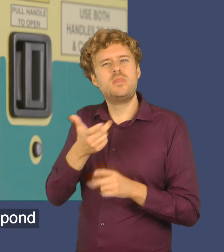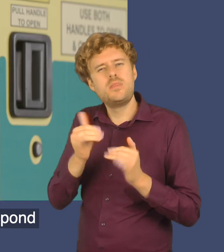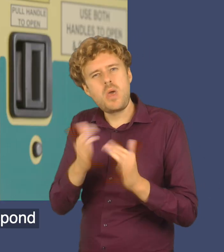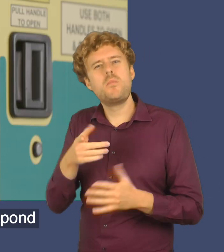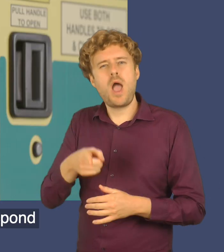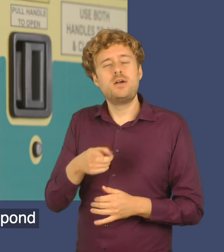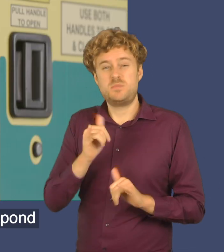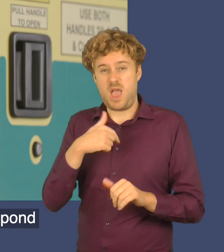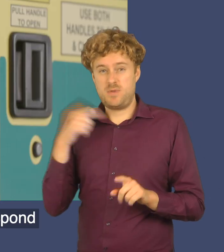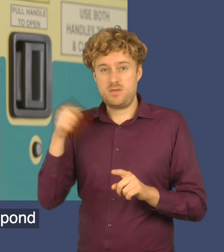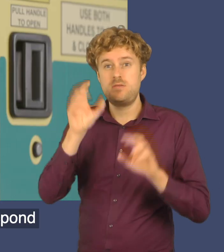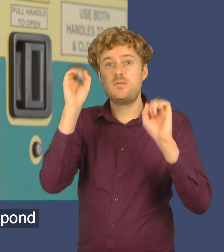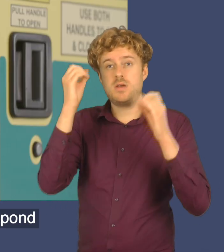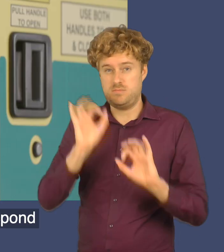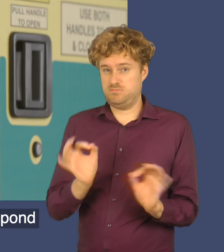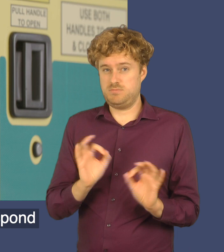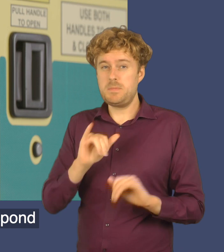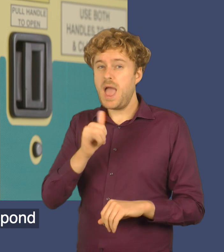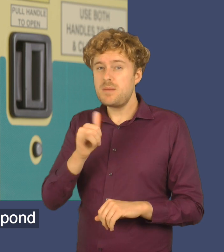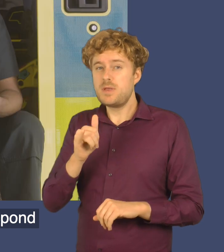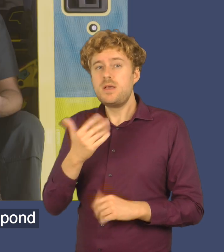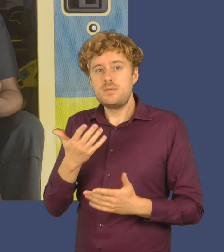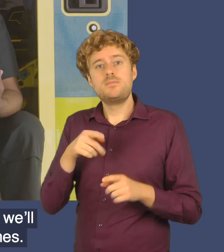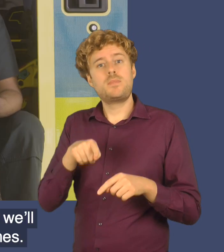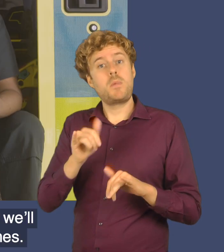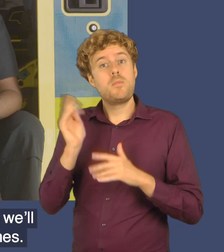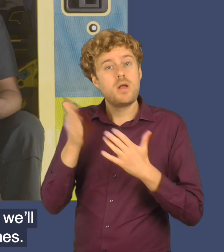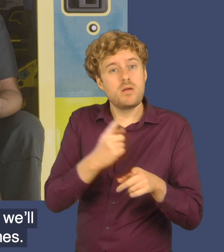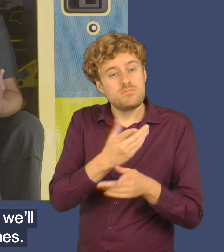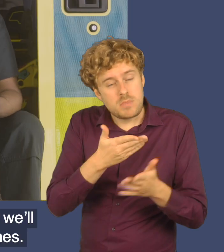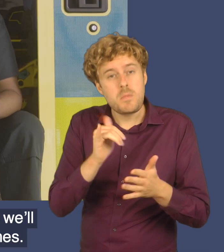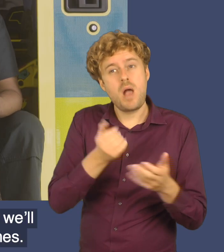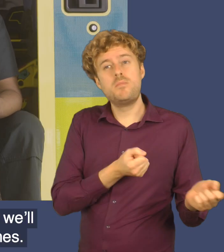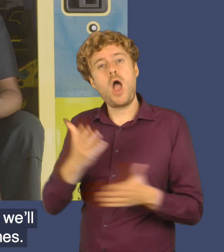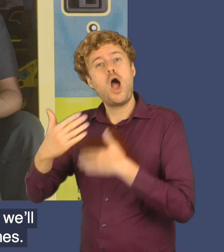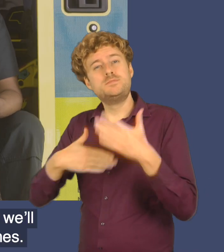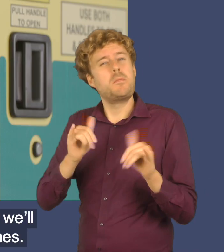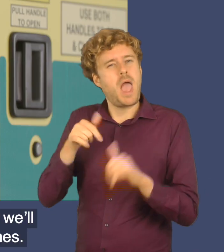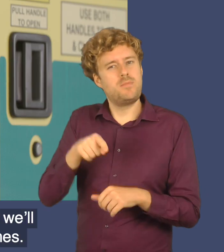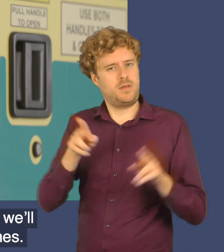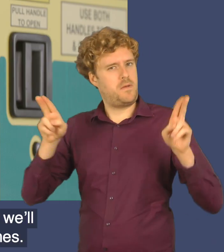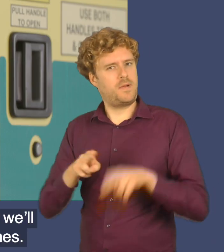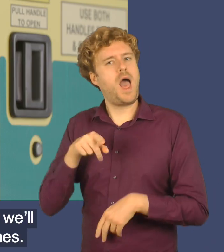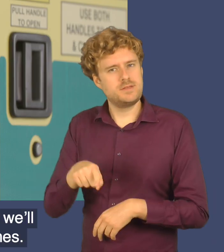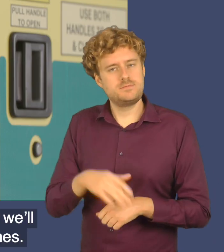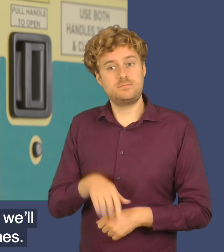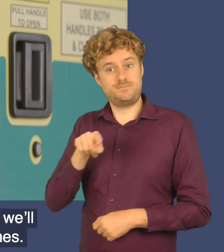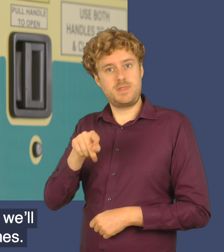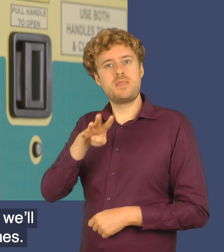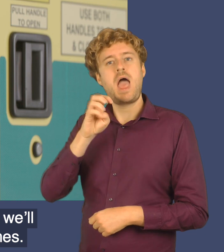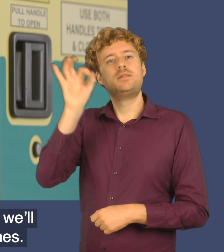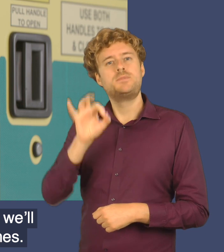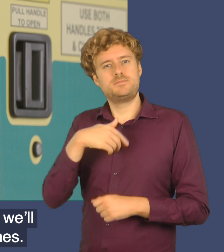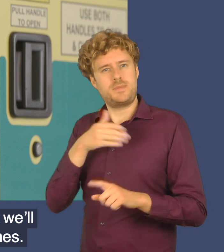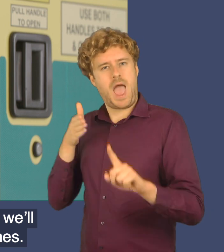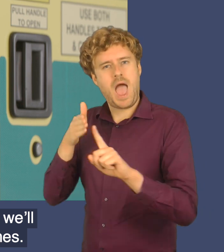it's less serious than that, we might not respond on blue lights. We may do, and we may take you to hospital, but we'll aim to get to you within three